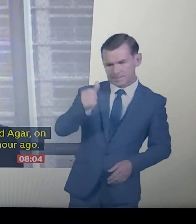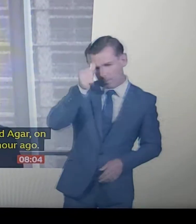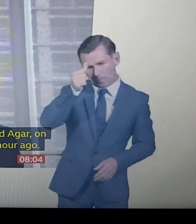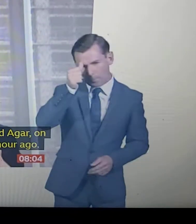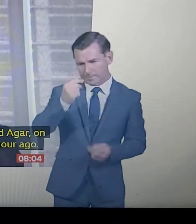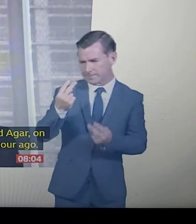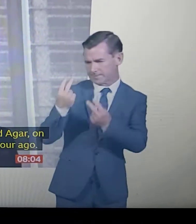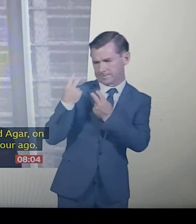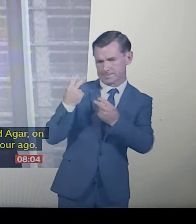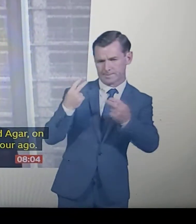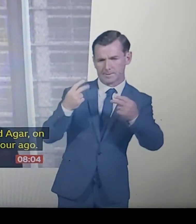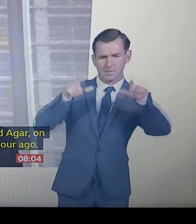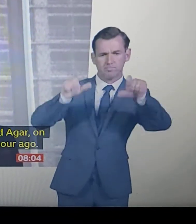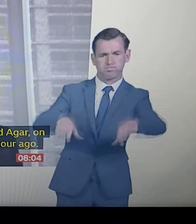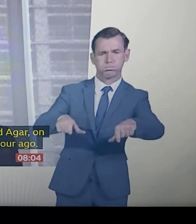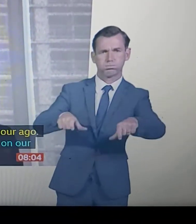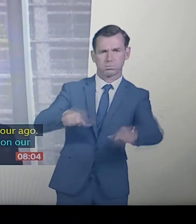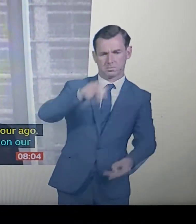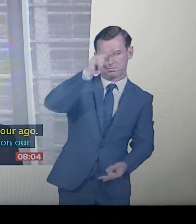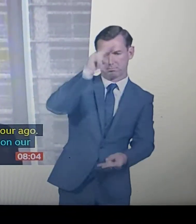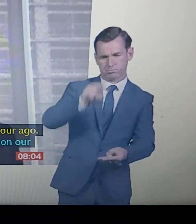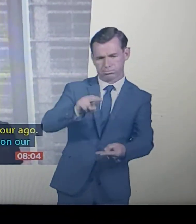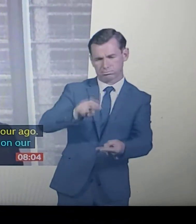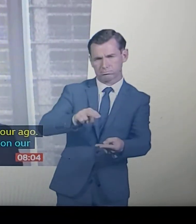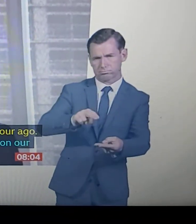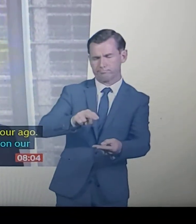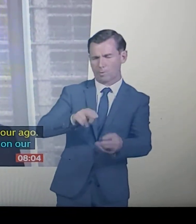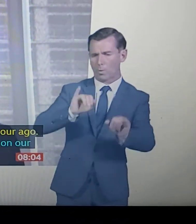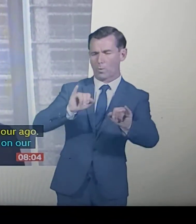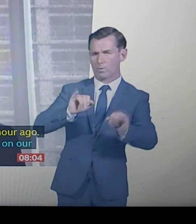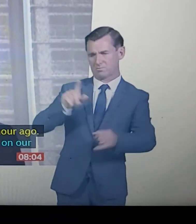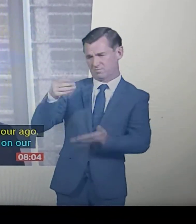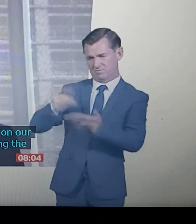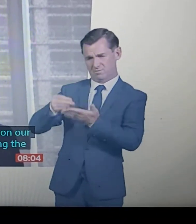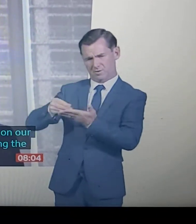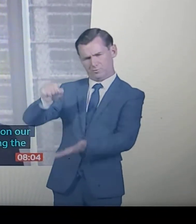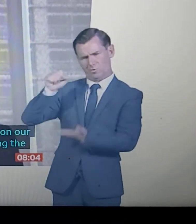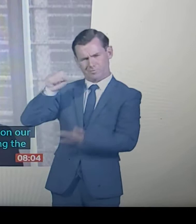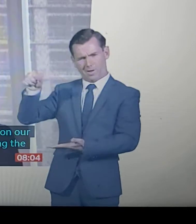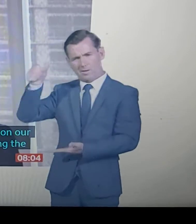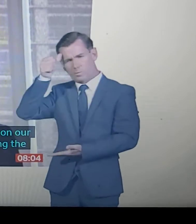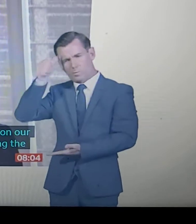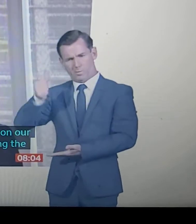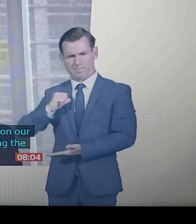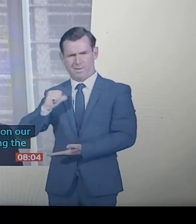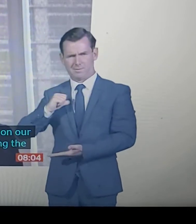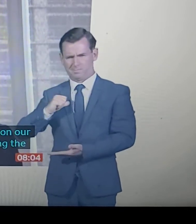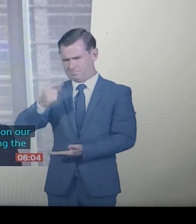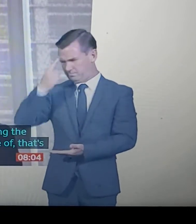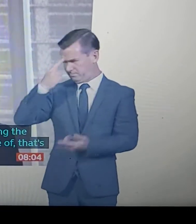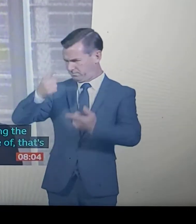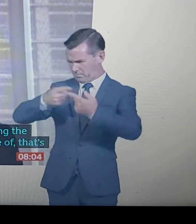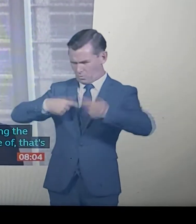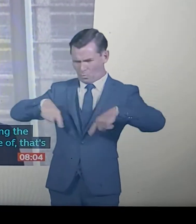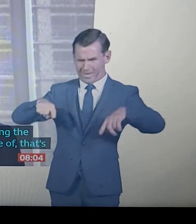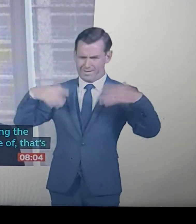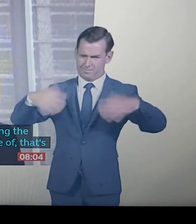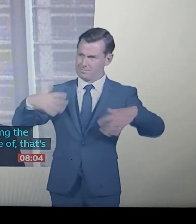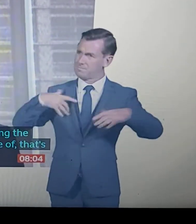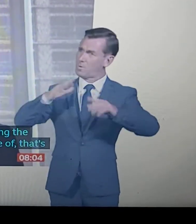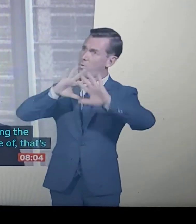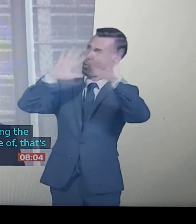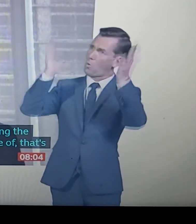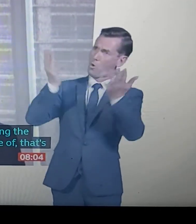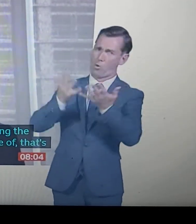of and that could happen. And that's why we put in place one of the most generous and, I believe, effective schemes of financial